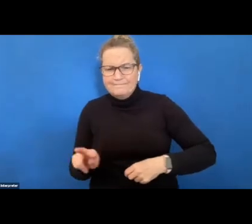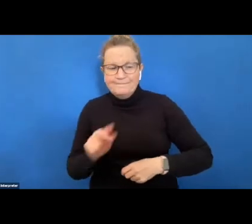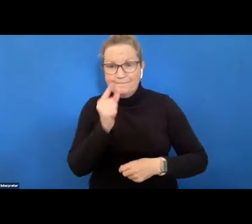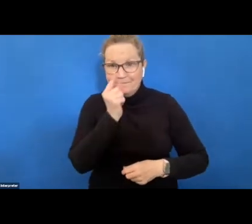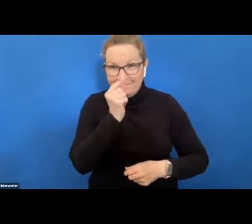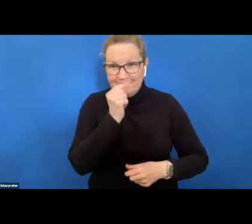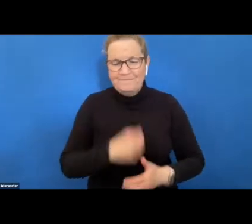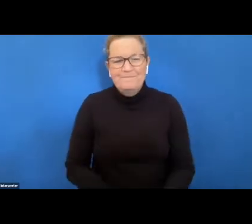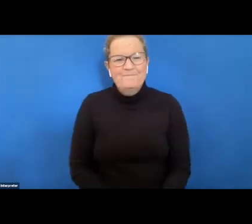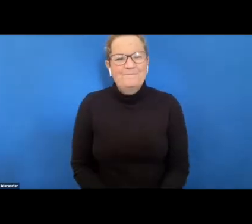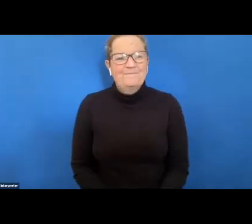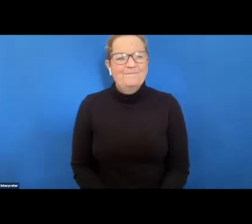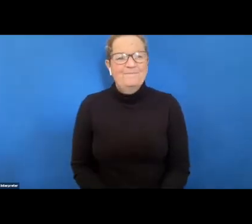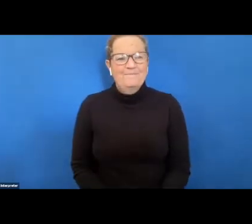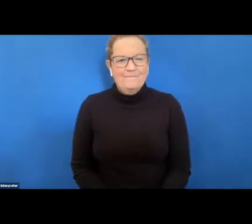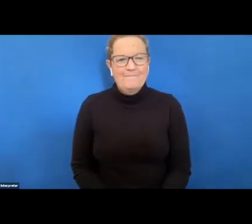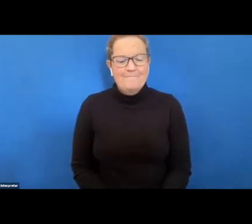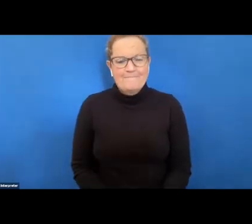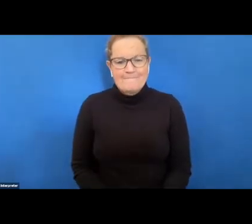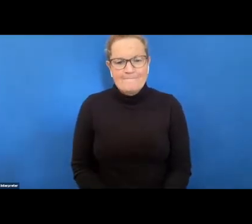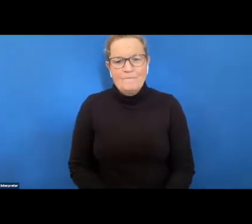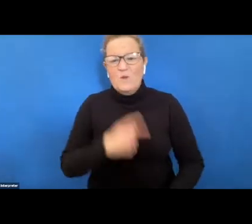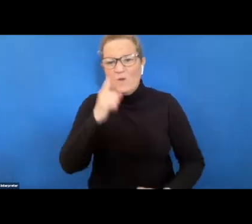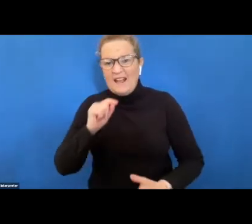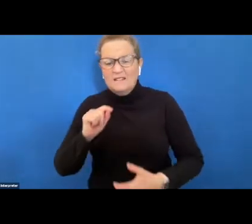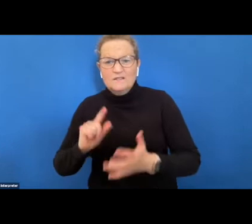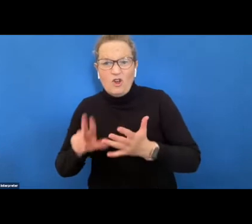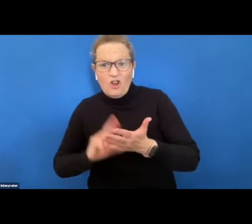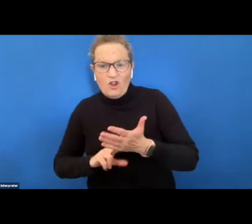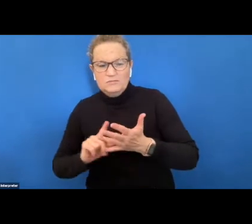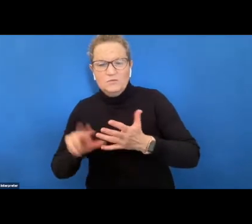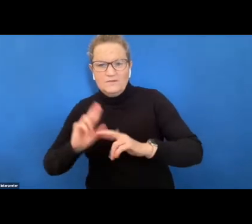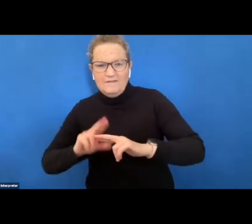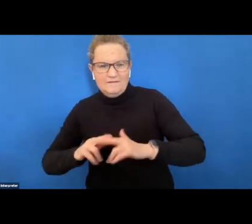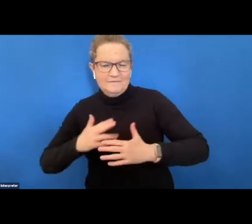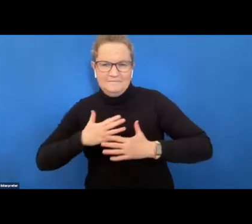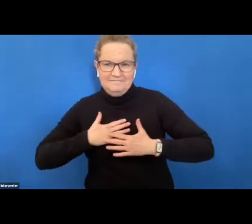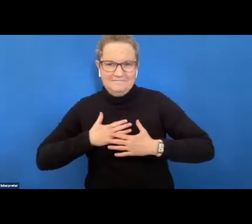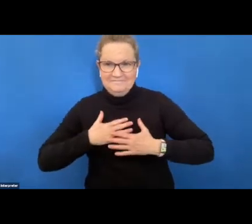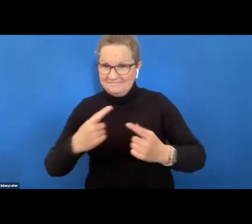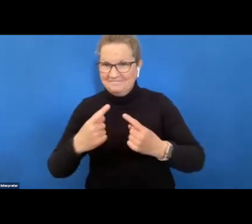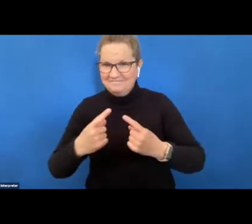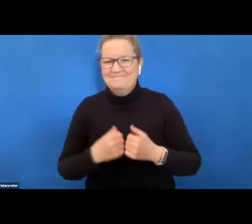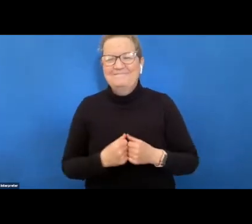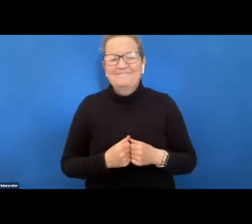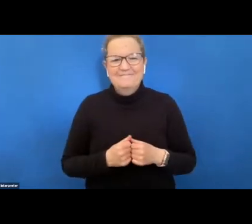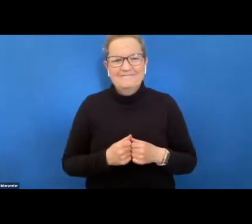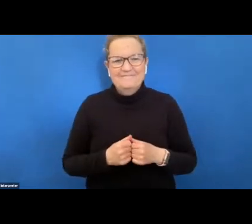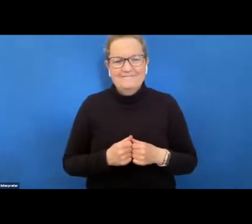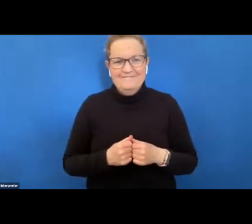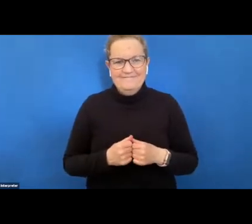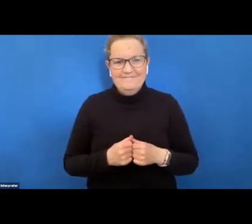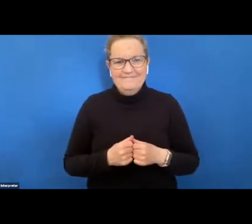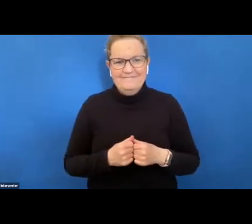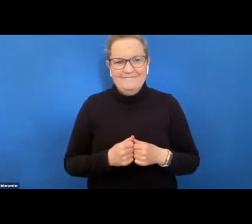on your screen you can turn that on and off as you so desire it's entirely controlled by you i also